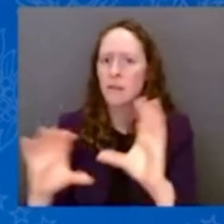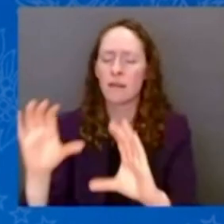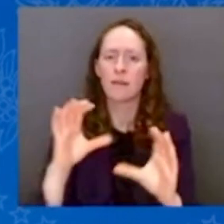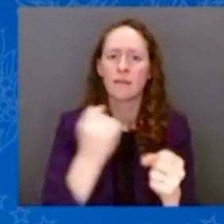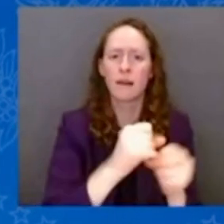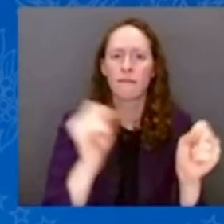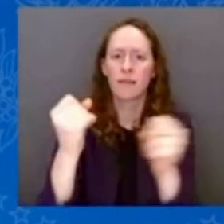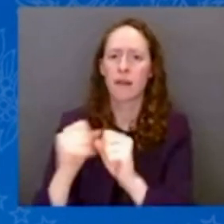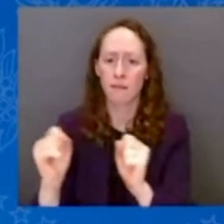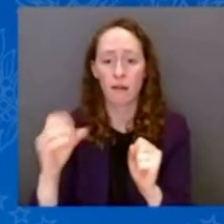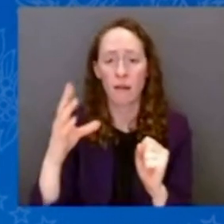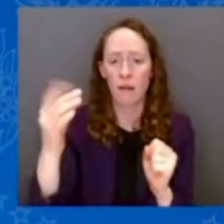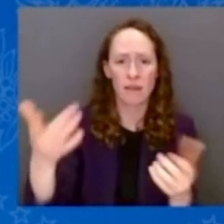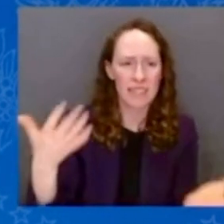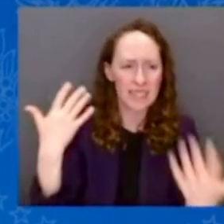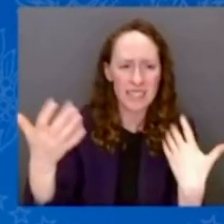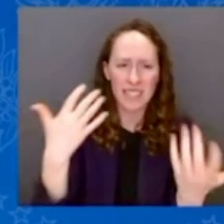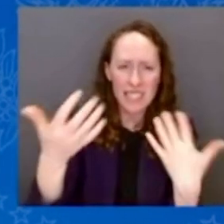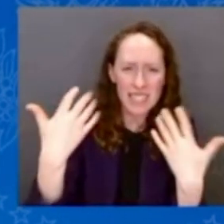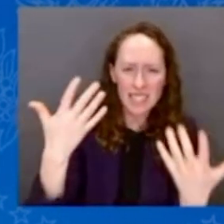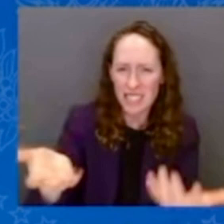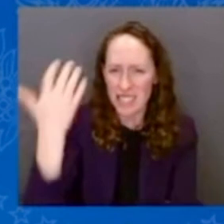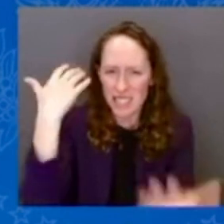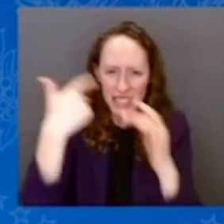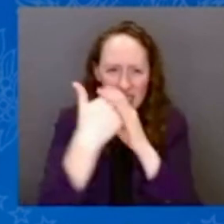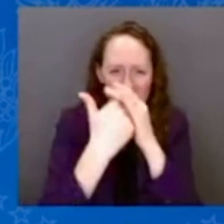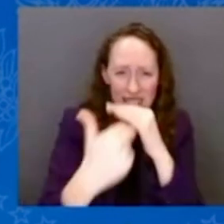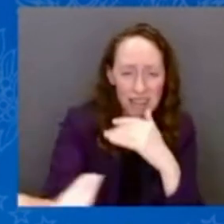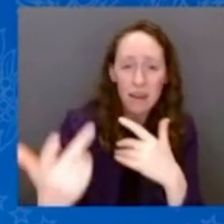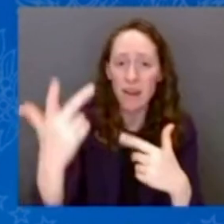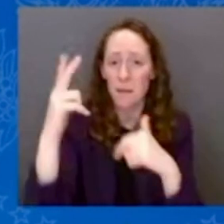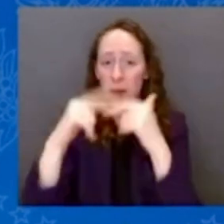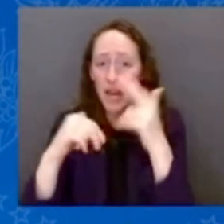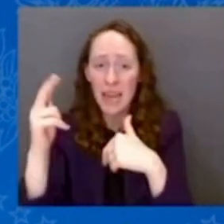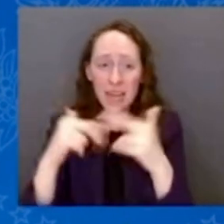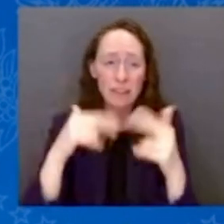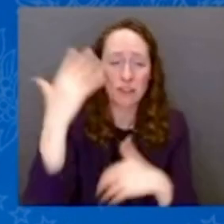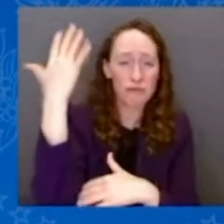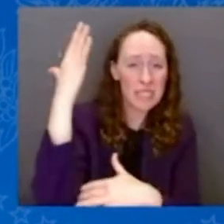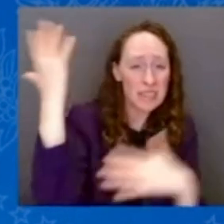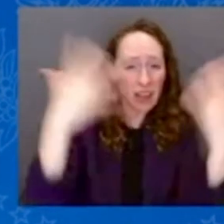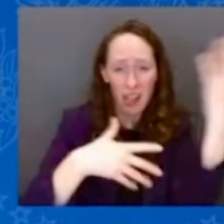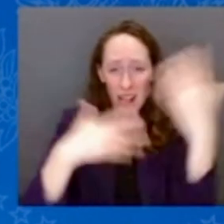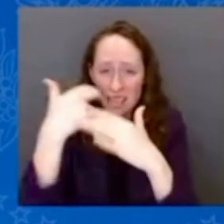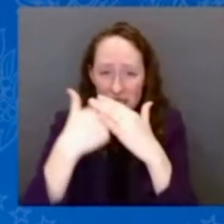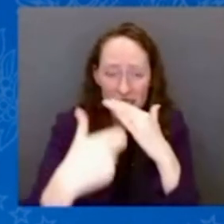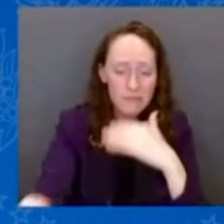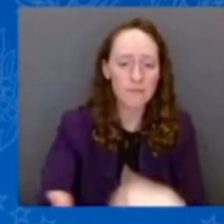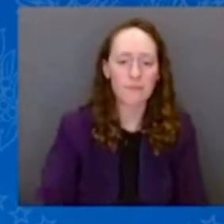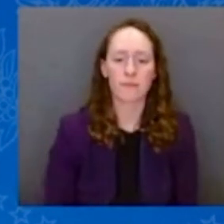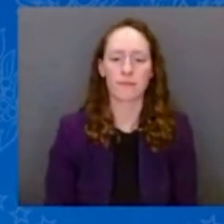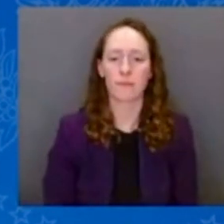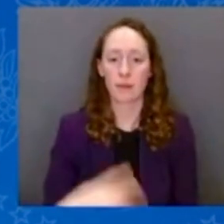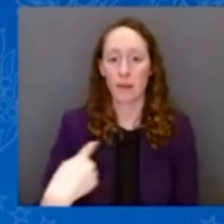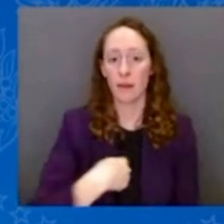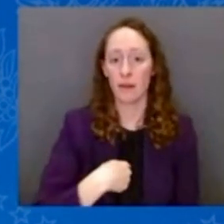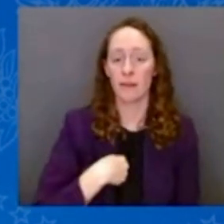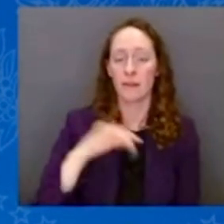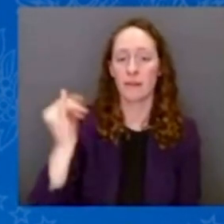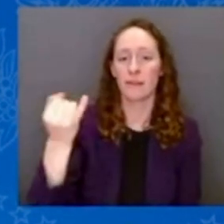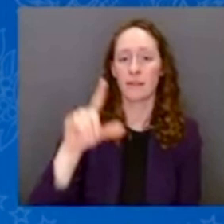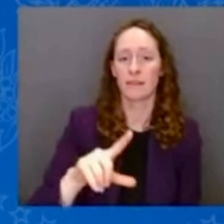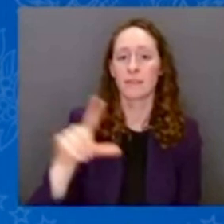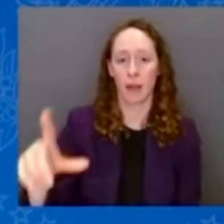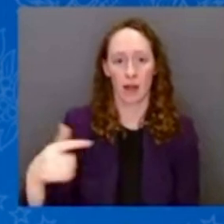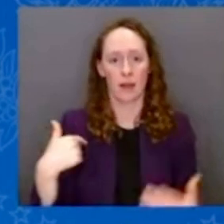here to show our support. Unfortunately, I've been to too many sites like this over the last